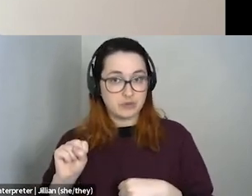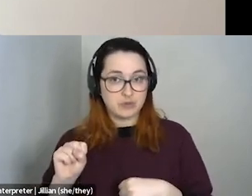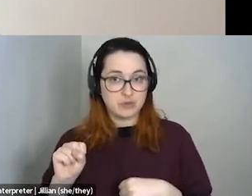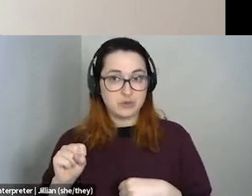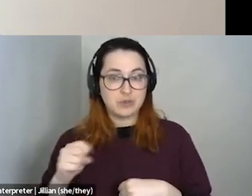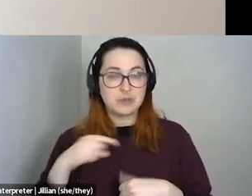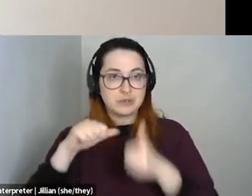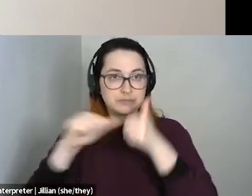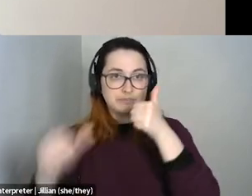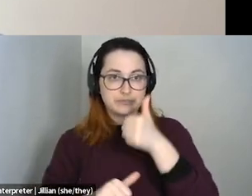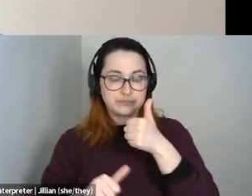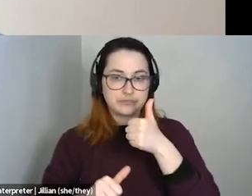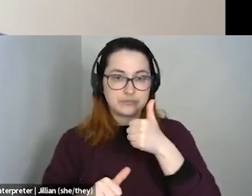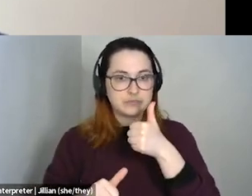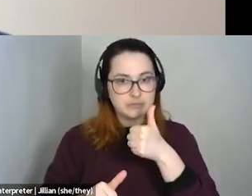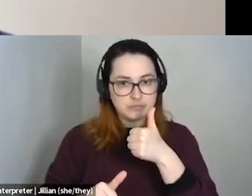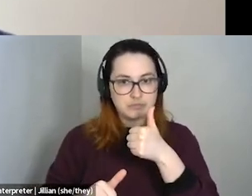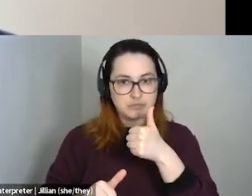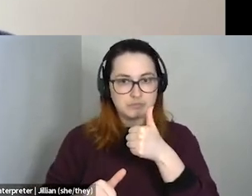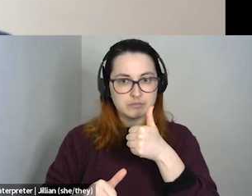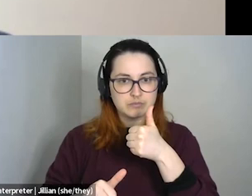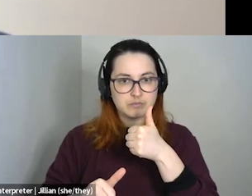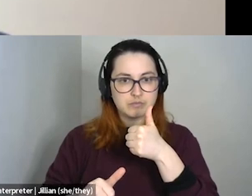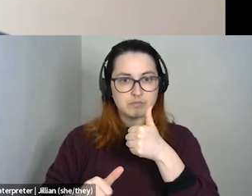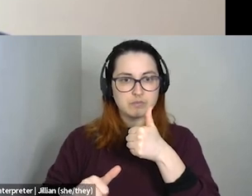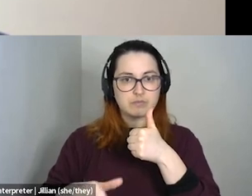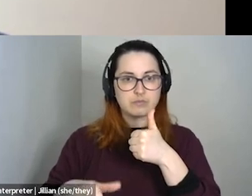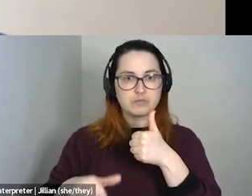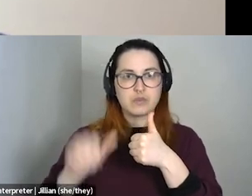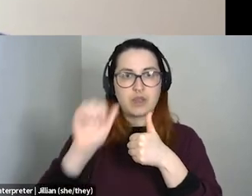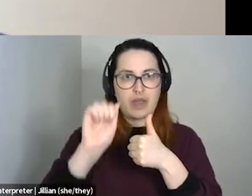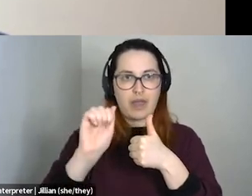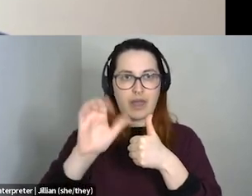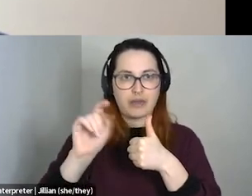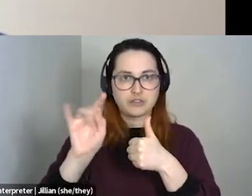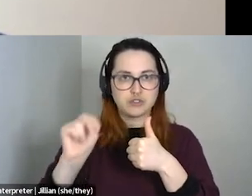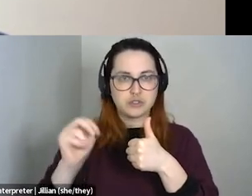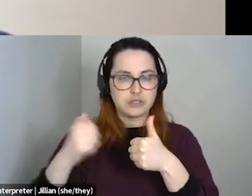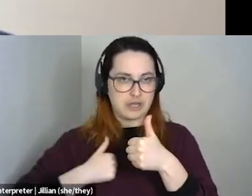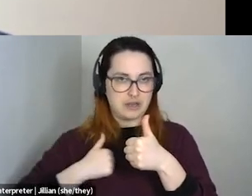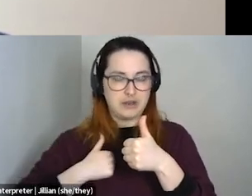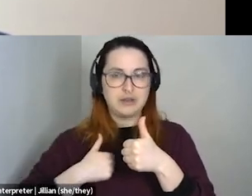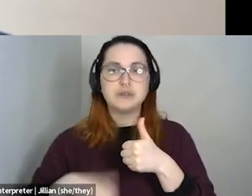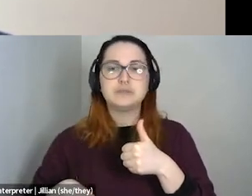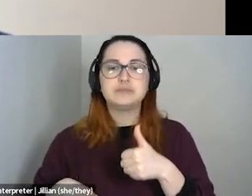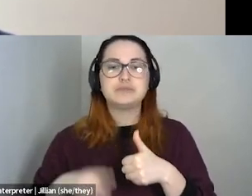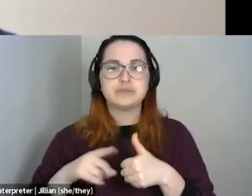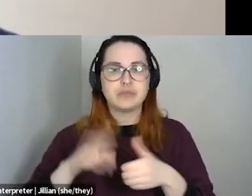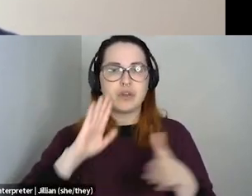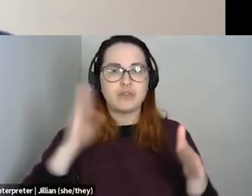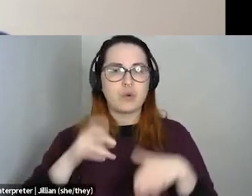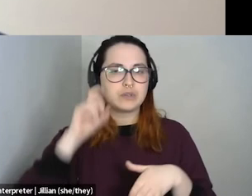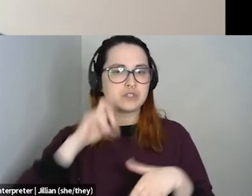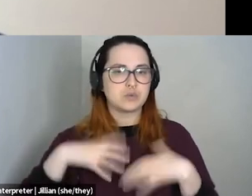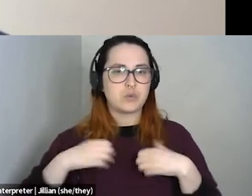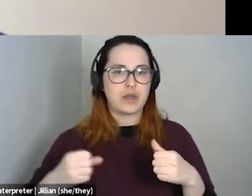Action Canada, federal organization around, um, sexual health and rights. And because we're an affiliate, there